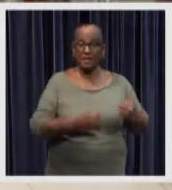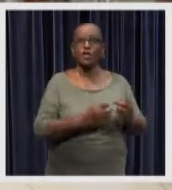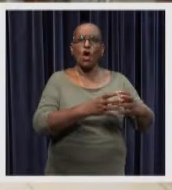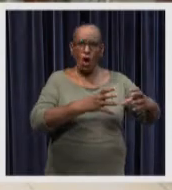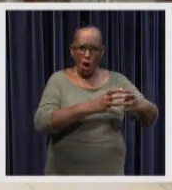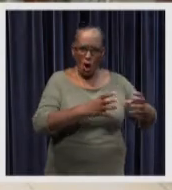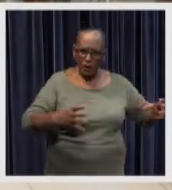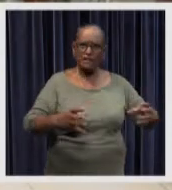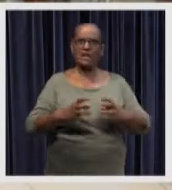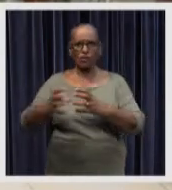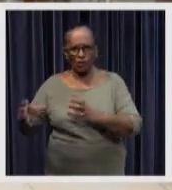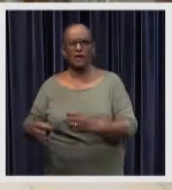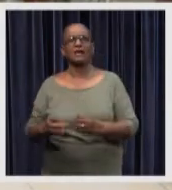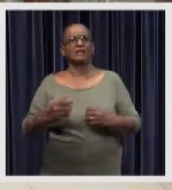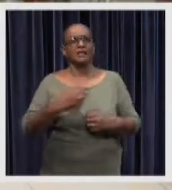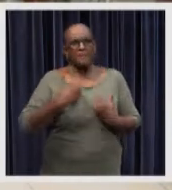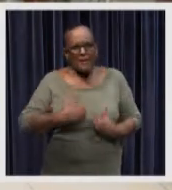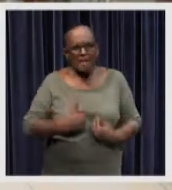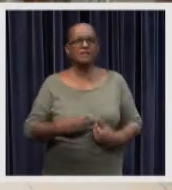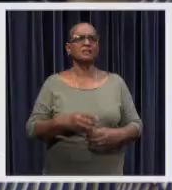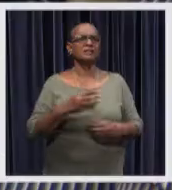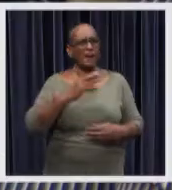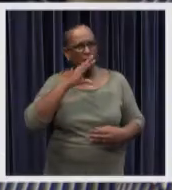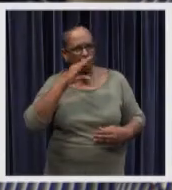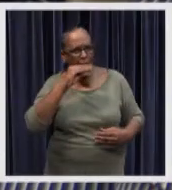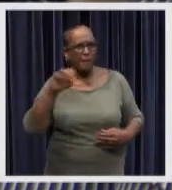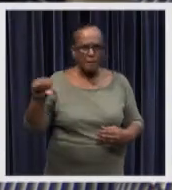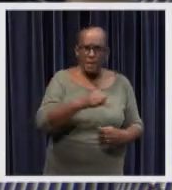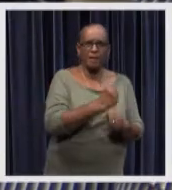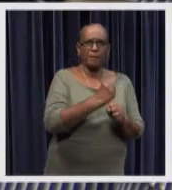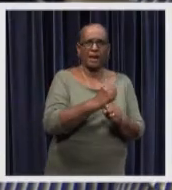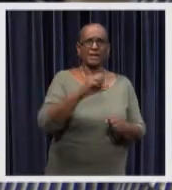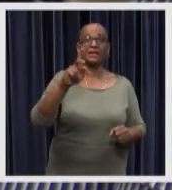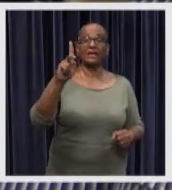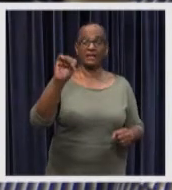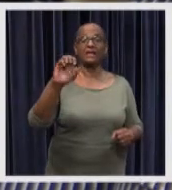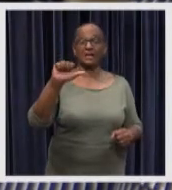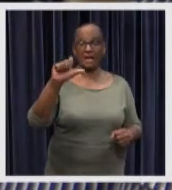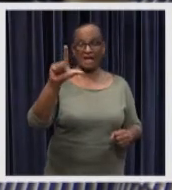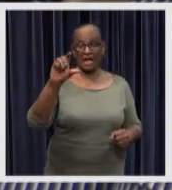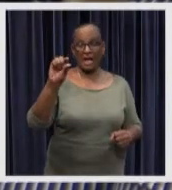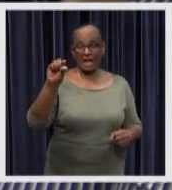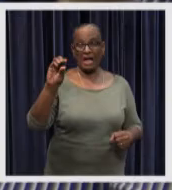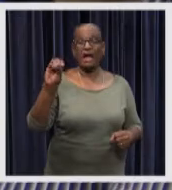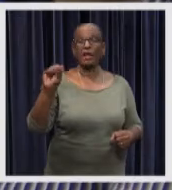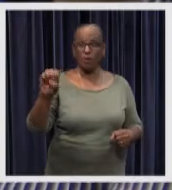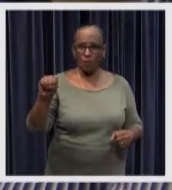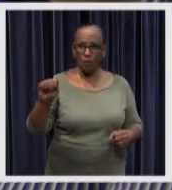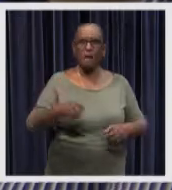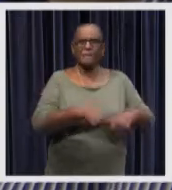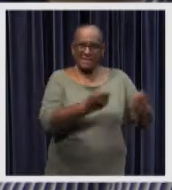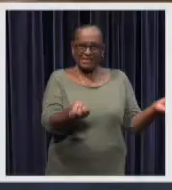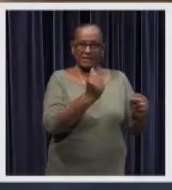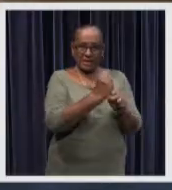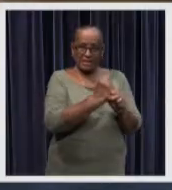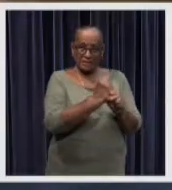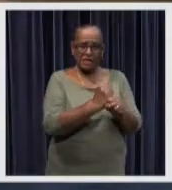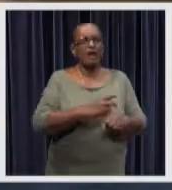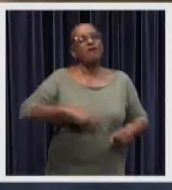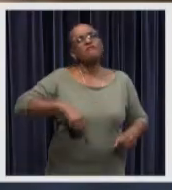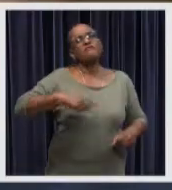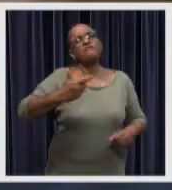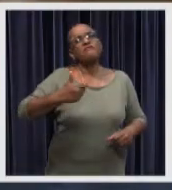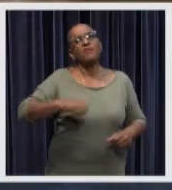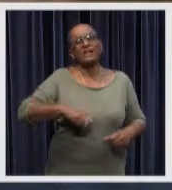these activities that is why kirti algo held a presentation that show that a lot fewer women